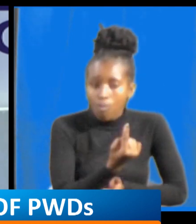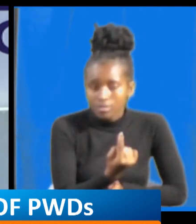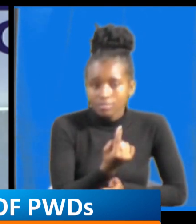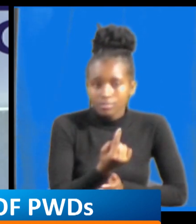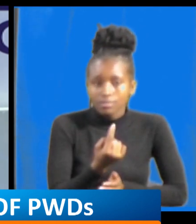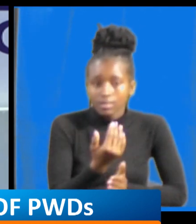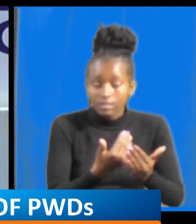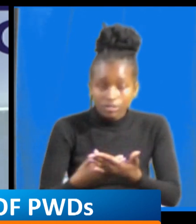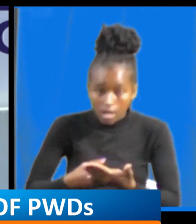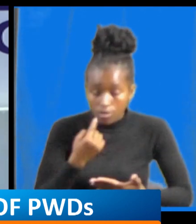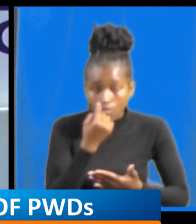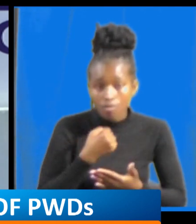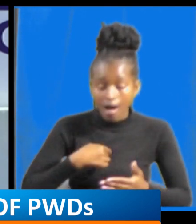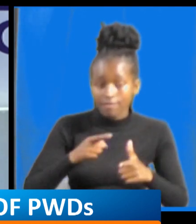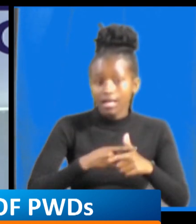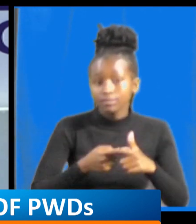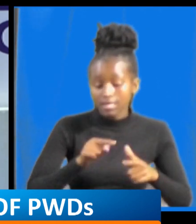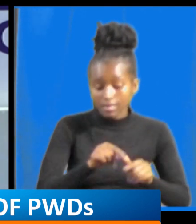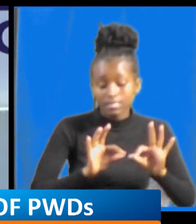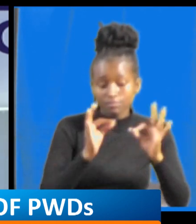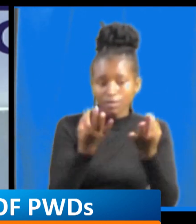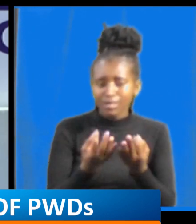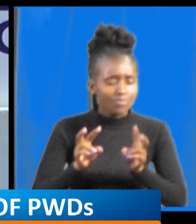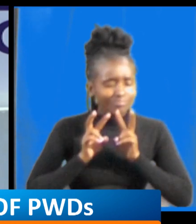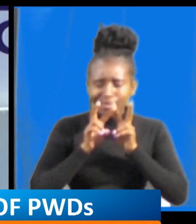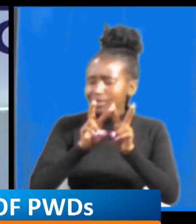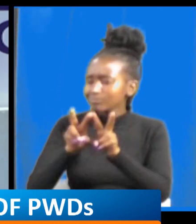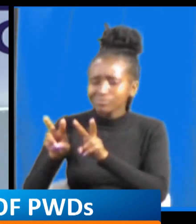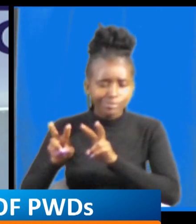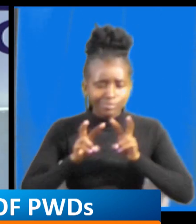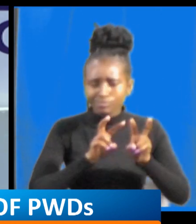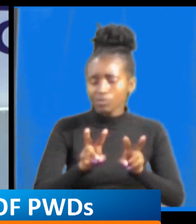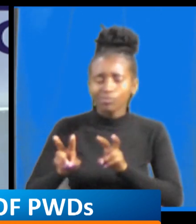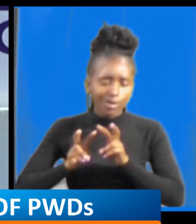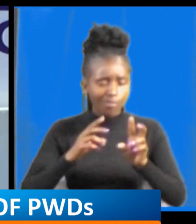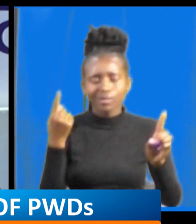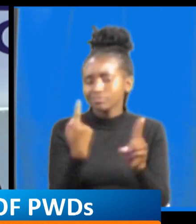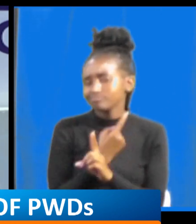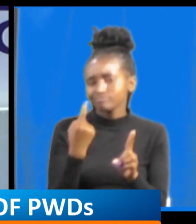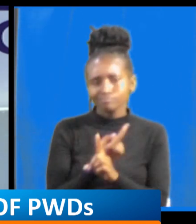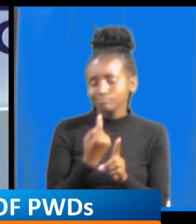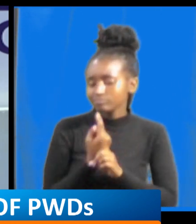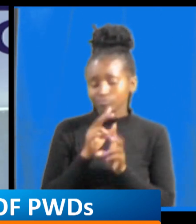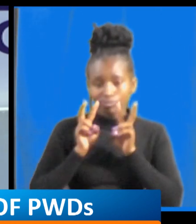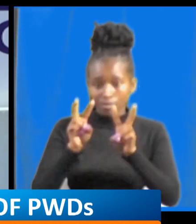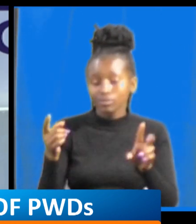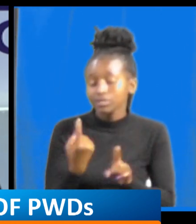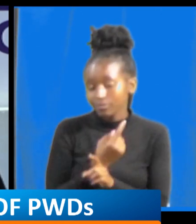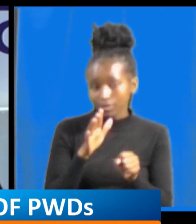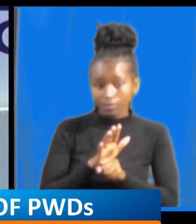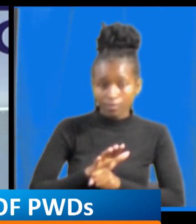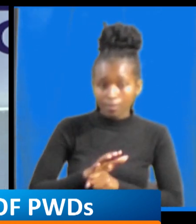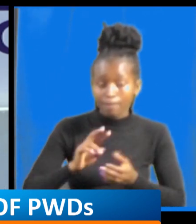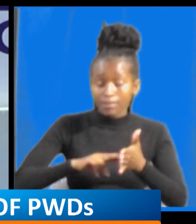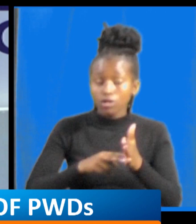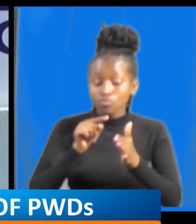there in your family i can notice the difference so automatically yeah i can see the difference so this